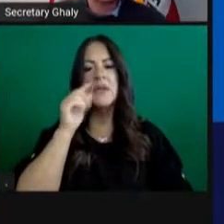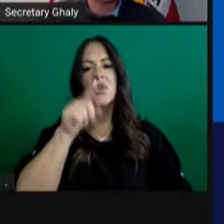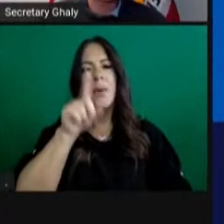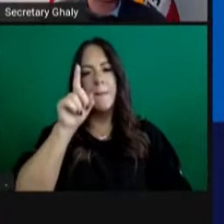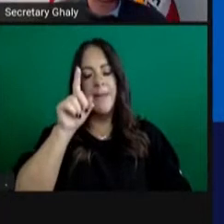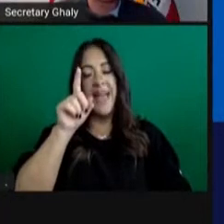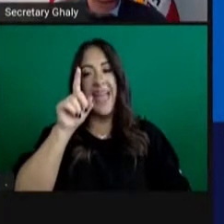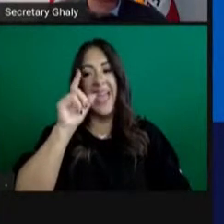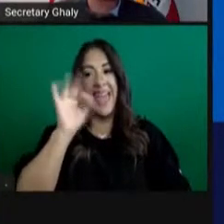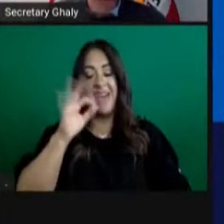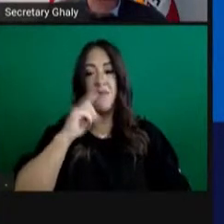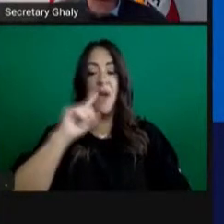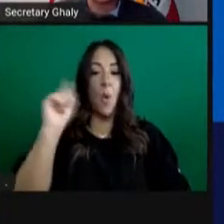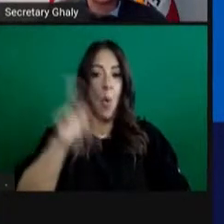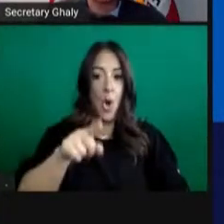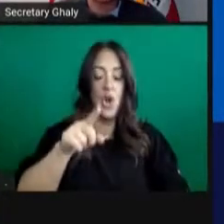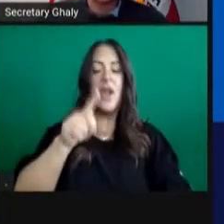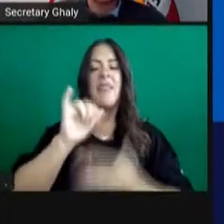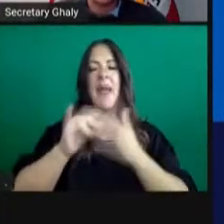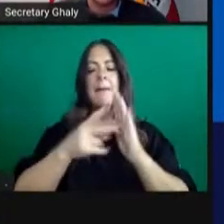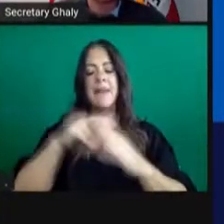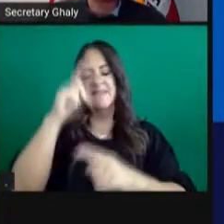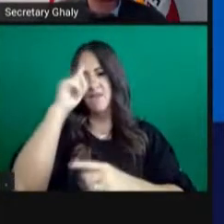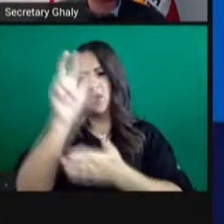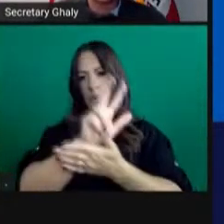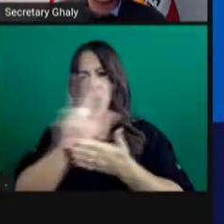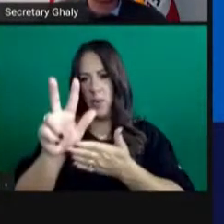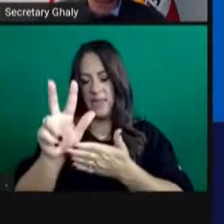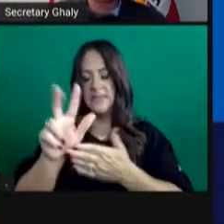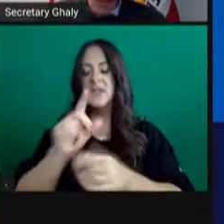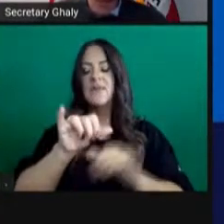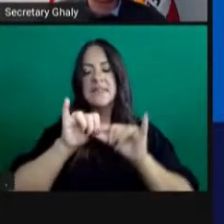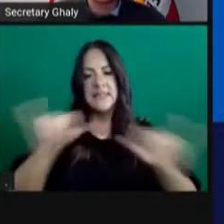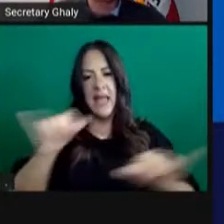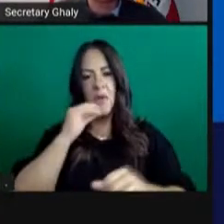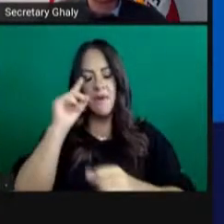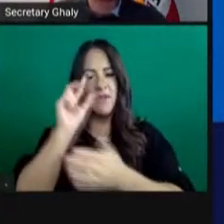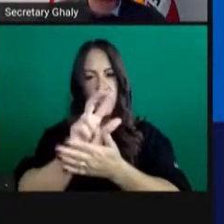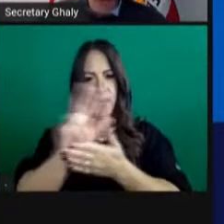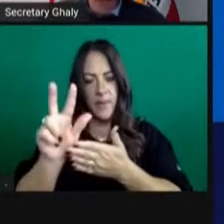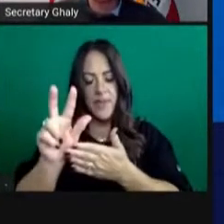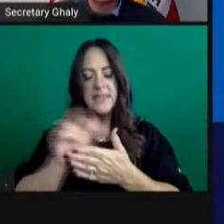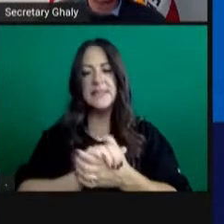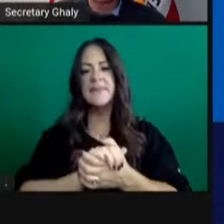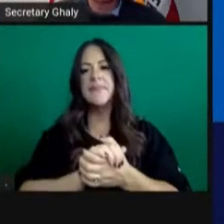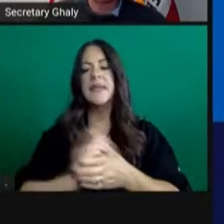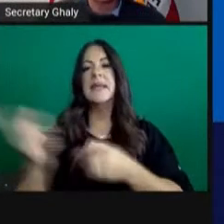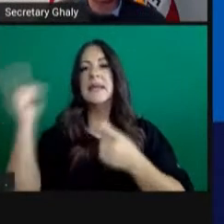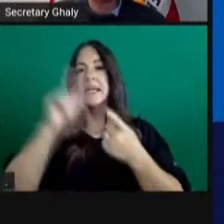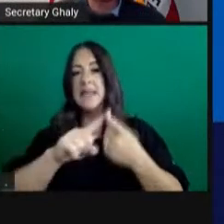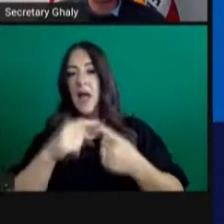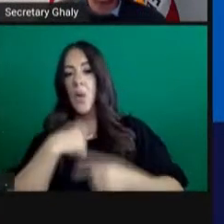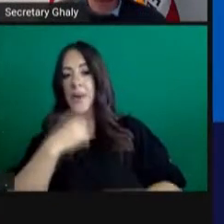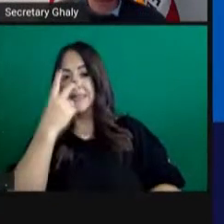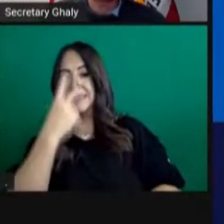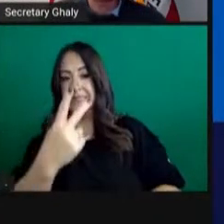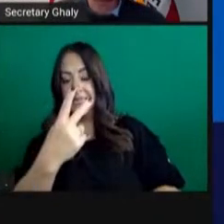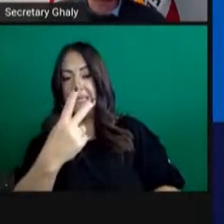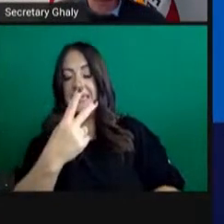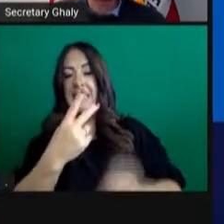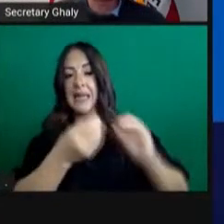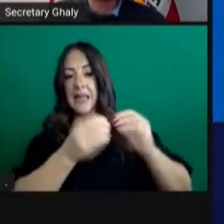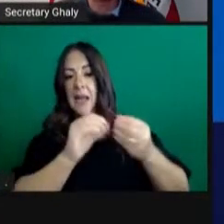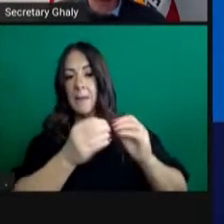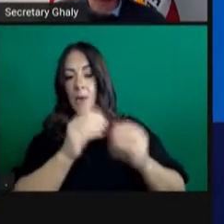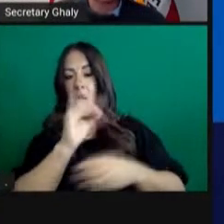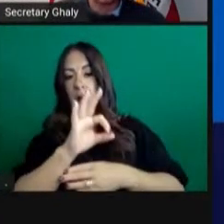for at least three weeks and shall continue in that order until the ICU projections are above or